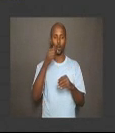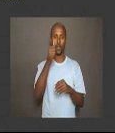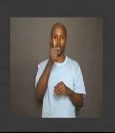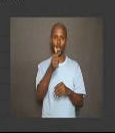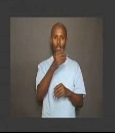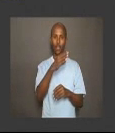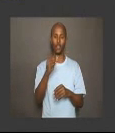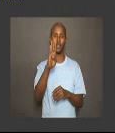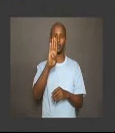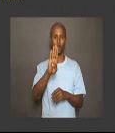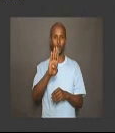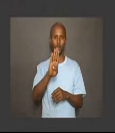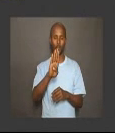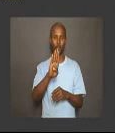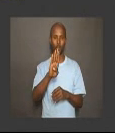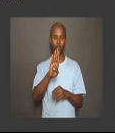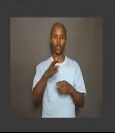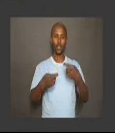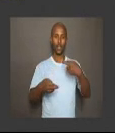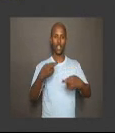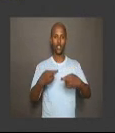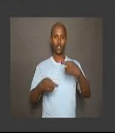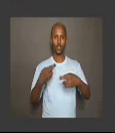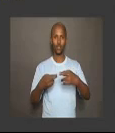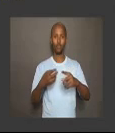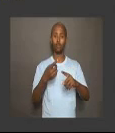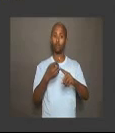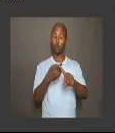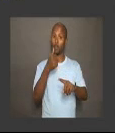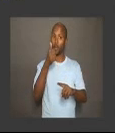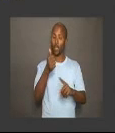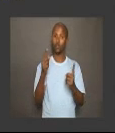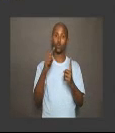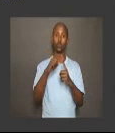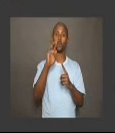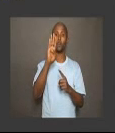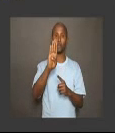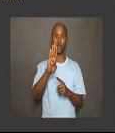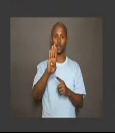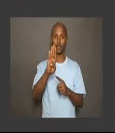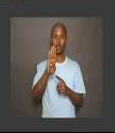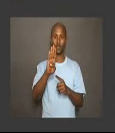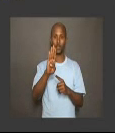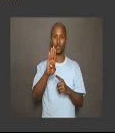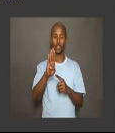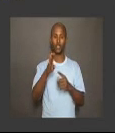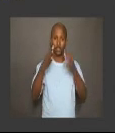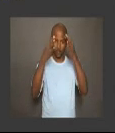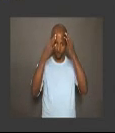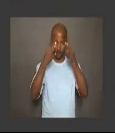and B, a relation from A to B is defined